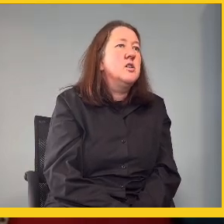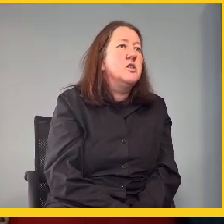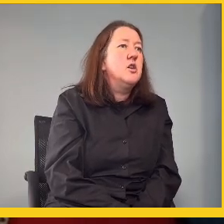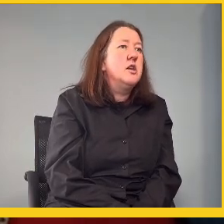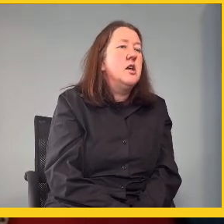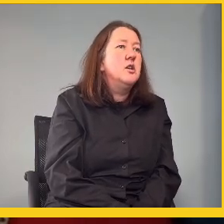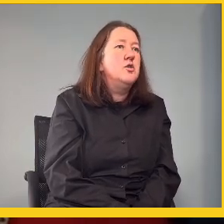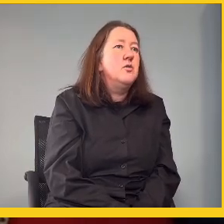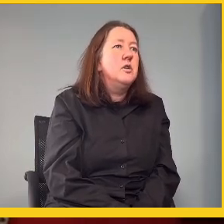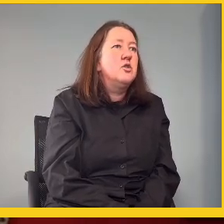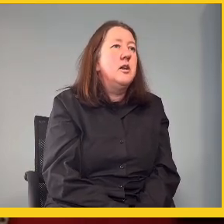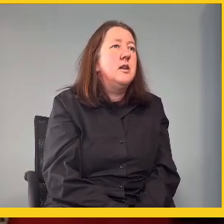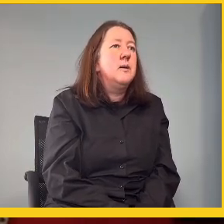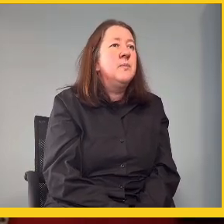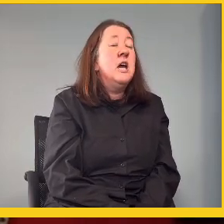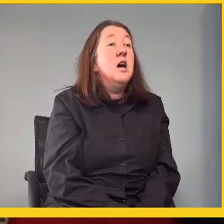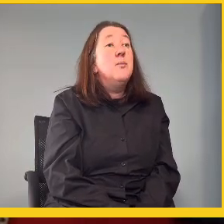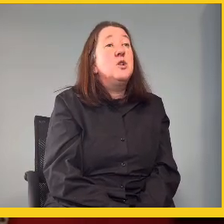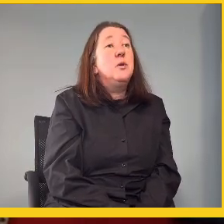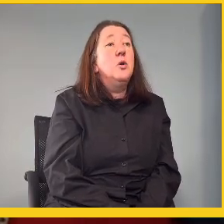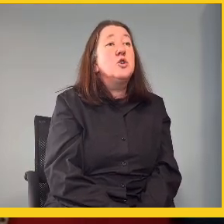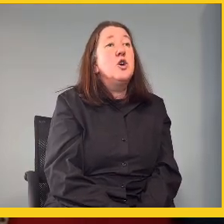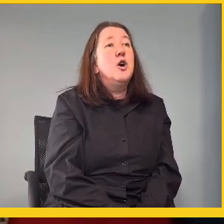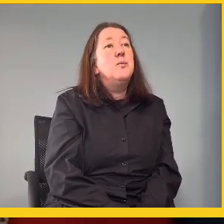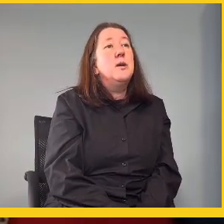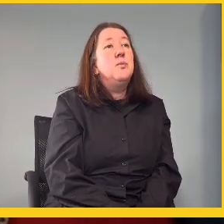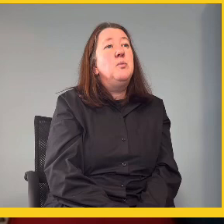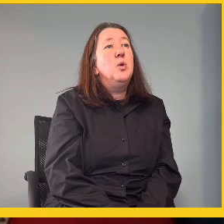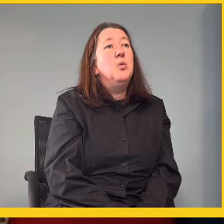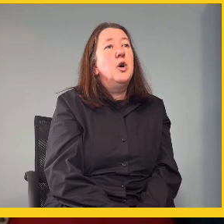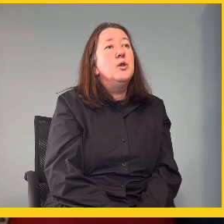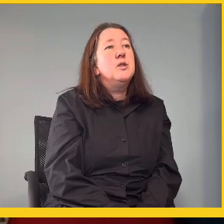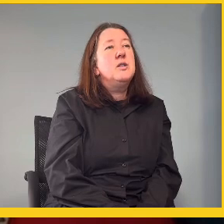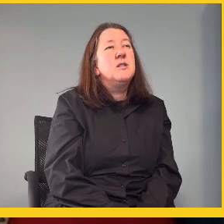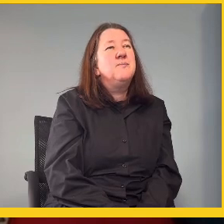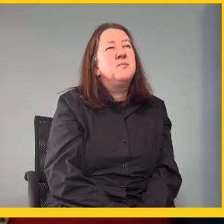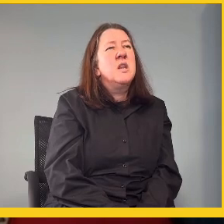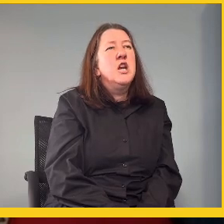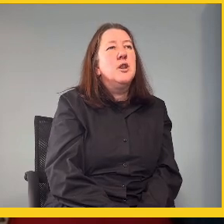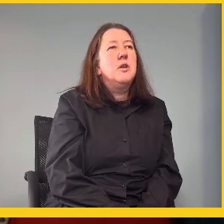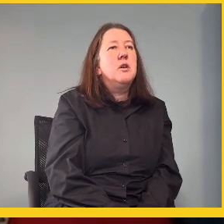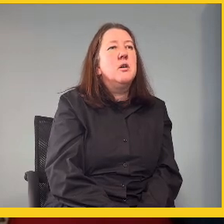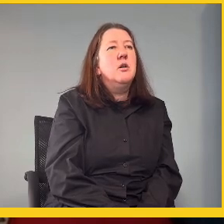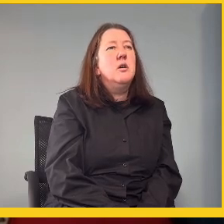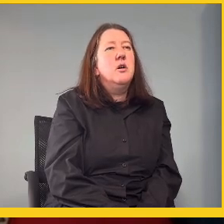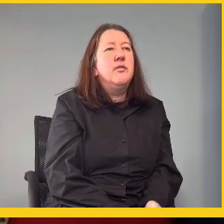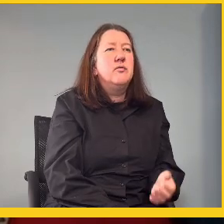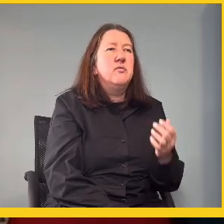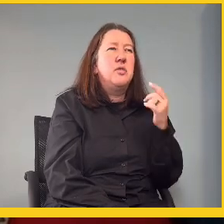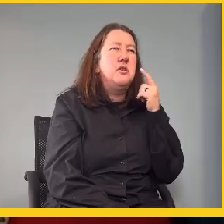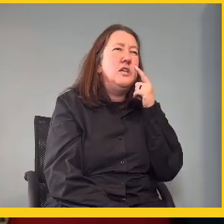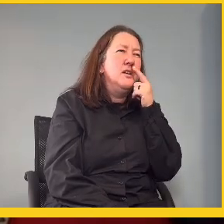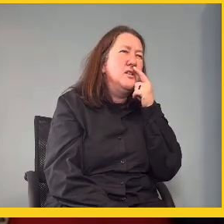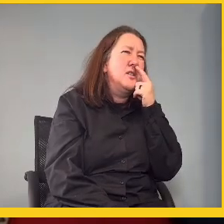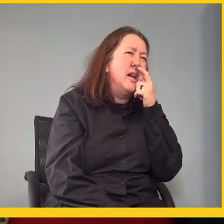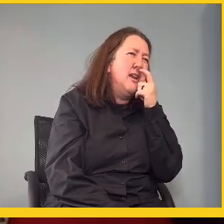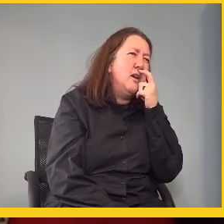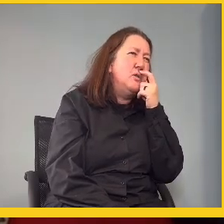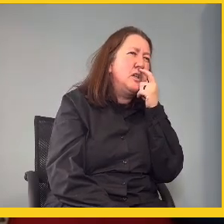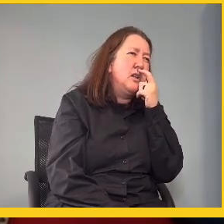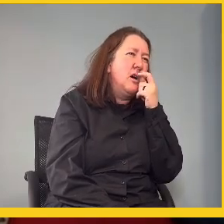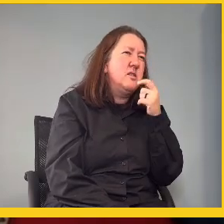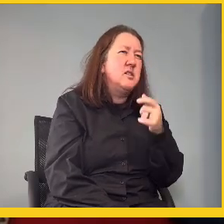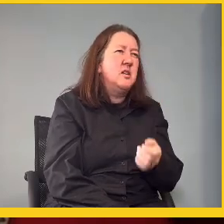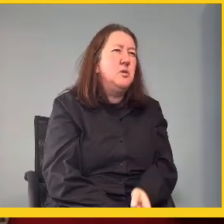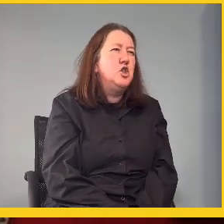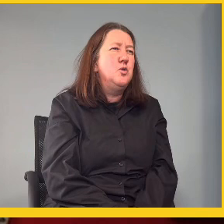language classes and do the training. But we also hope that people won't think, oh, three years sign